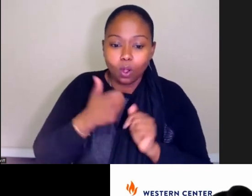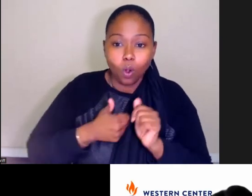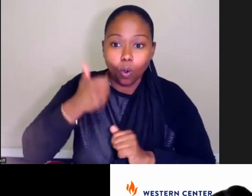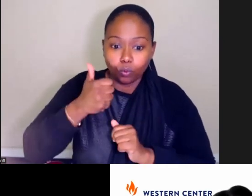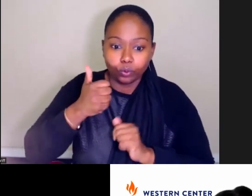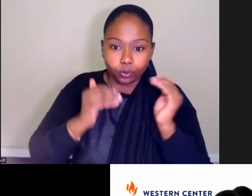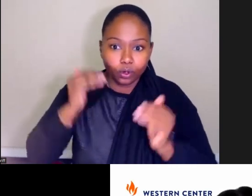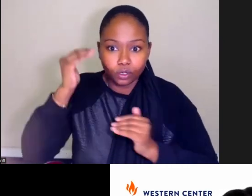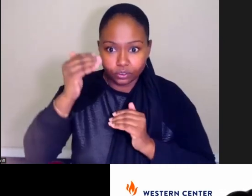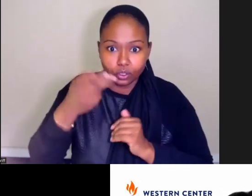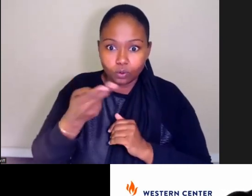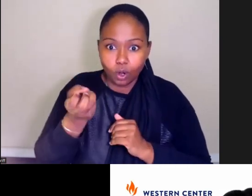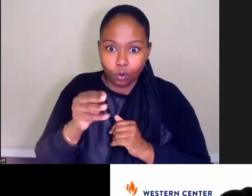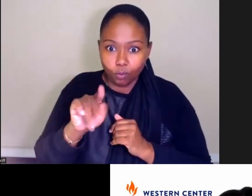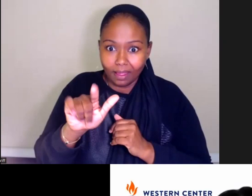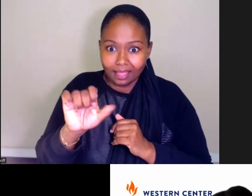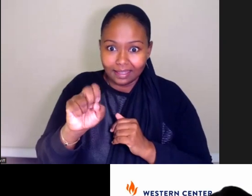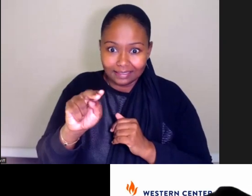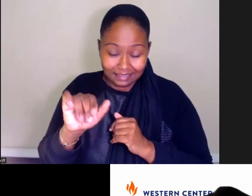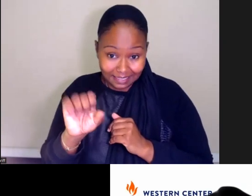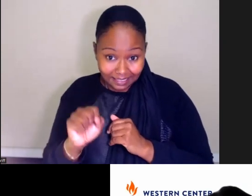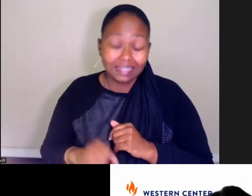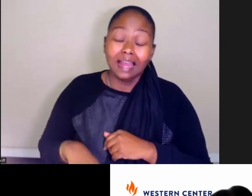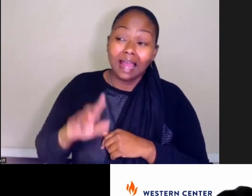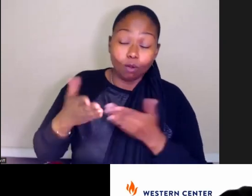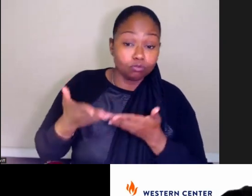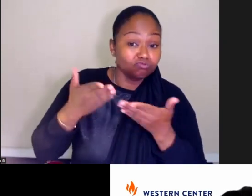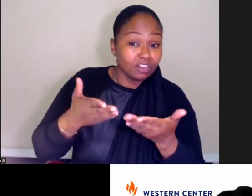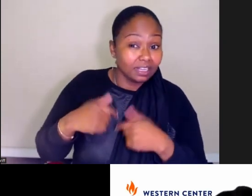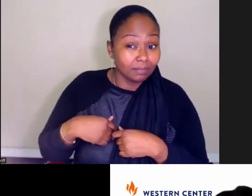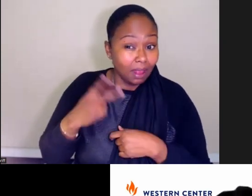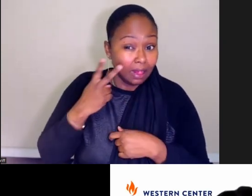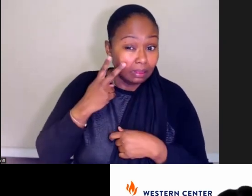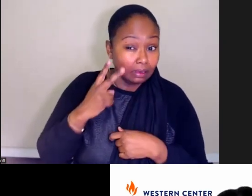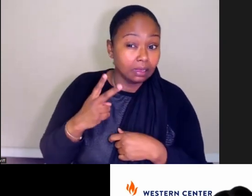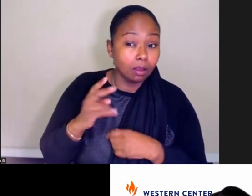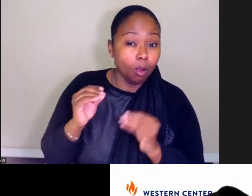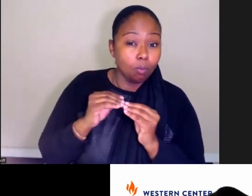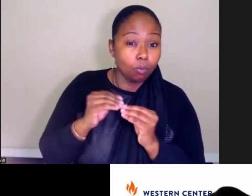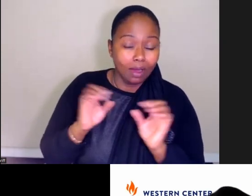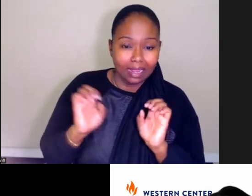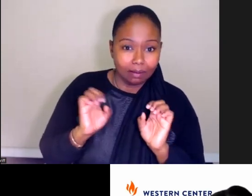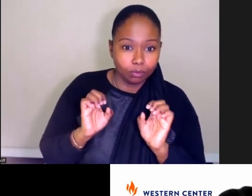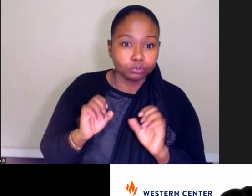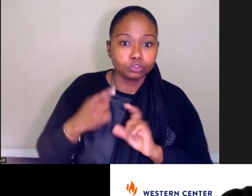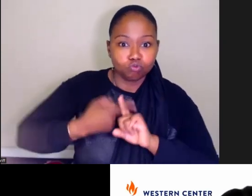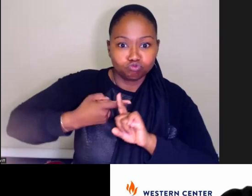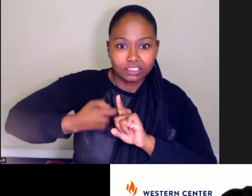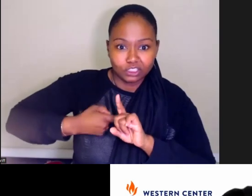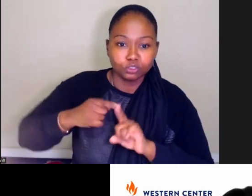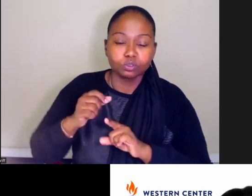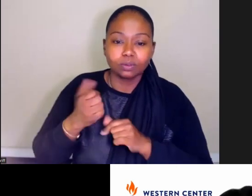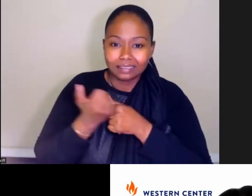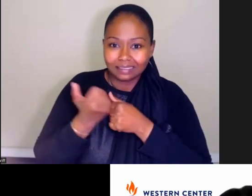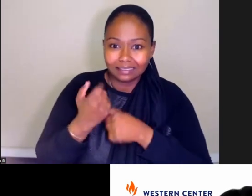I would recommend looking closer at emergency rental assistance and the need for adequate funding in